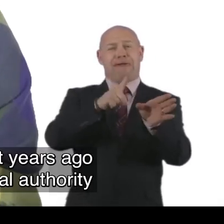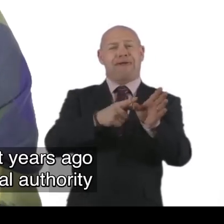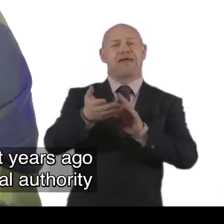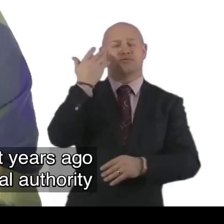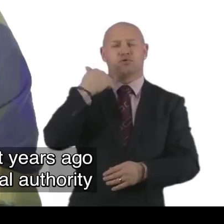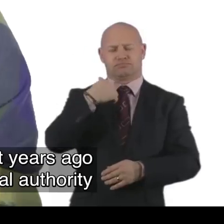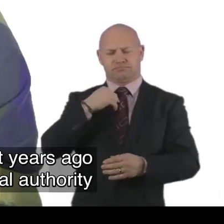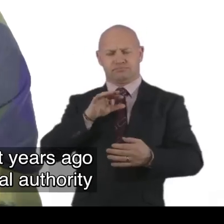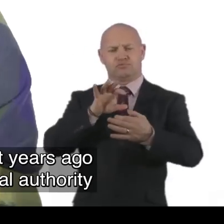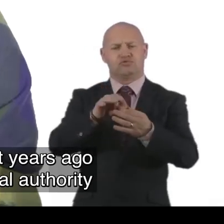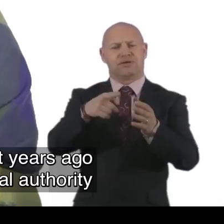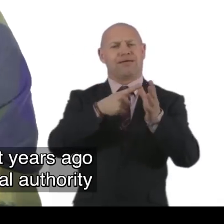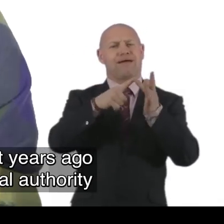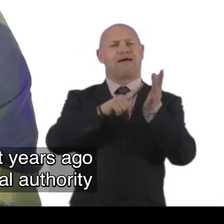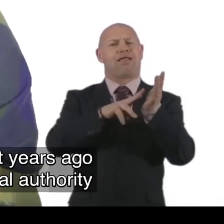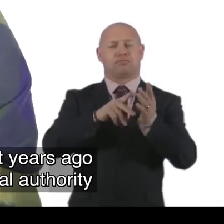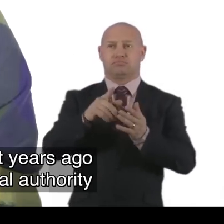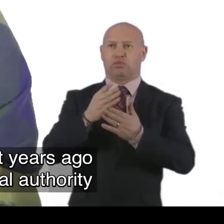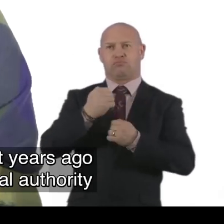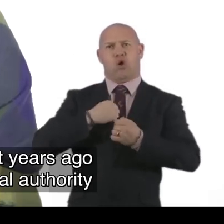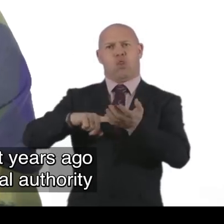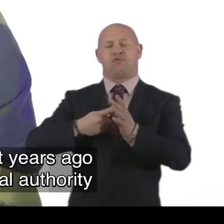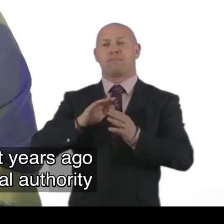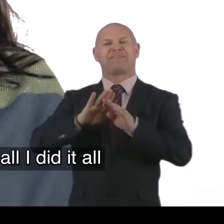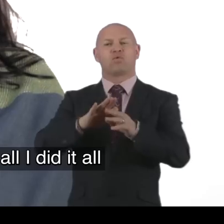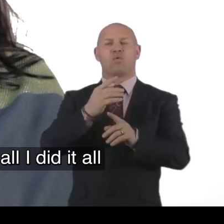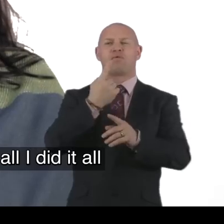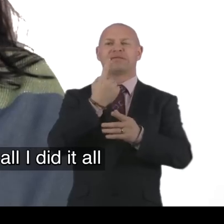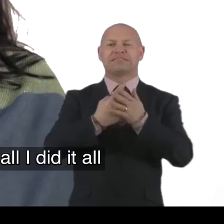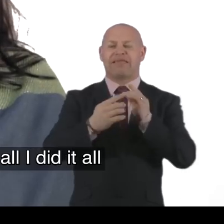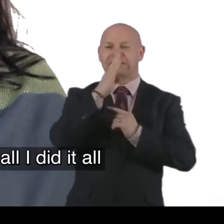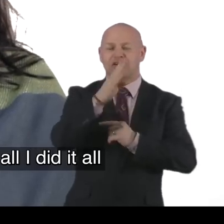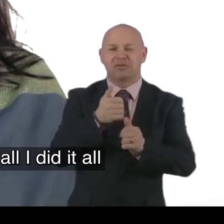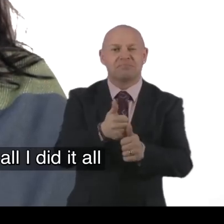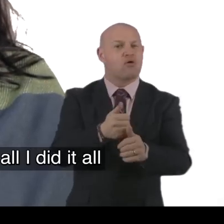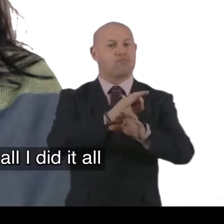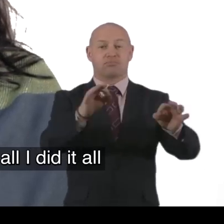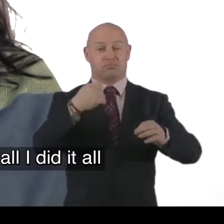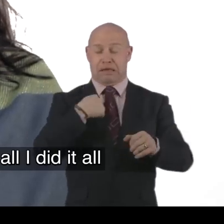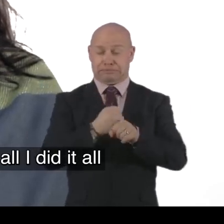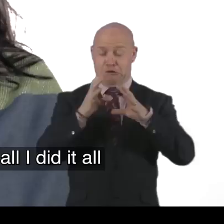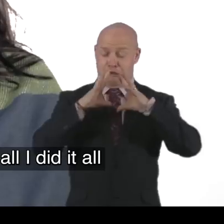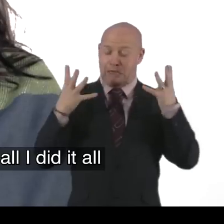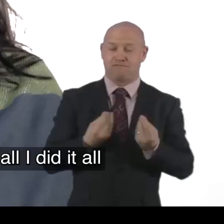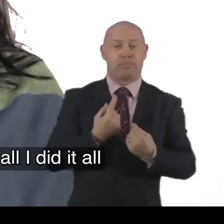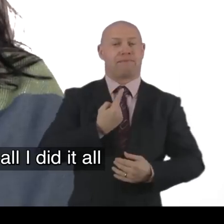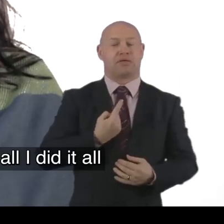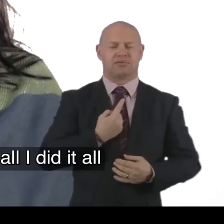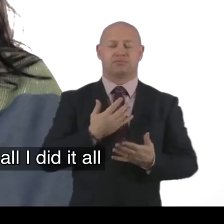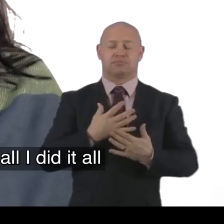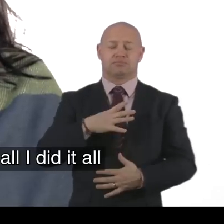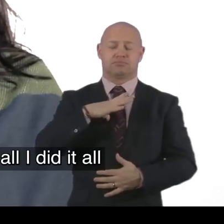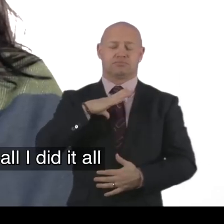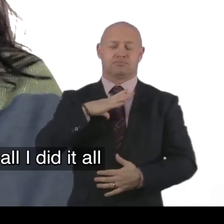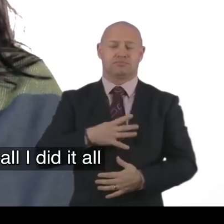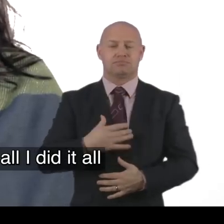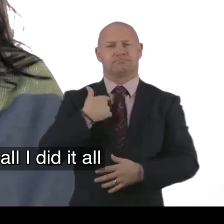Eight years ago. We came in contact with Eilin. Through our local authority. Before we had any direct payments. Or self directed support at all. I did it all on my own.